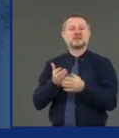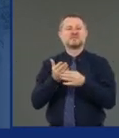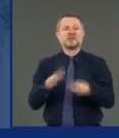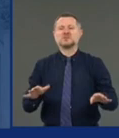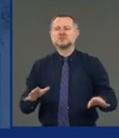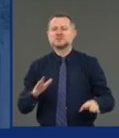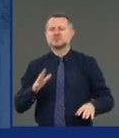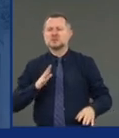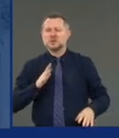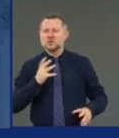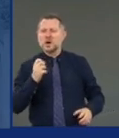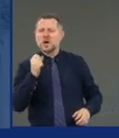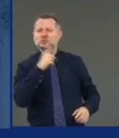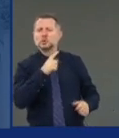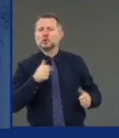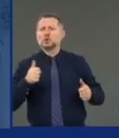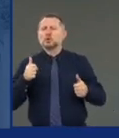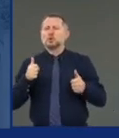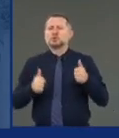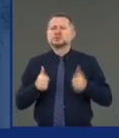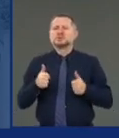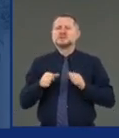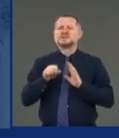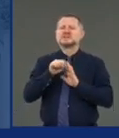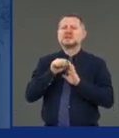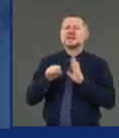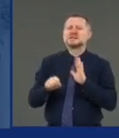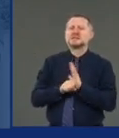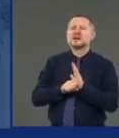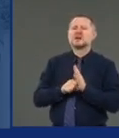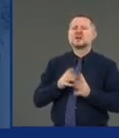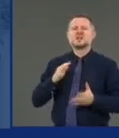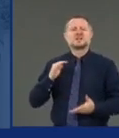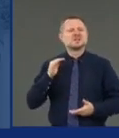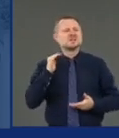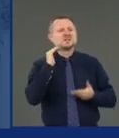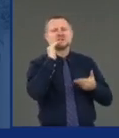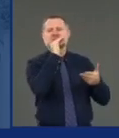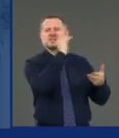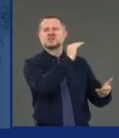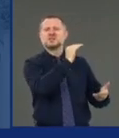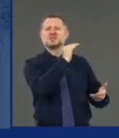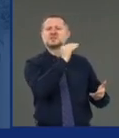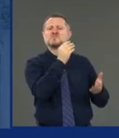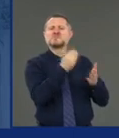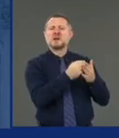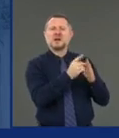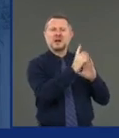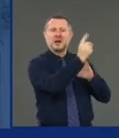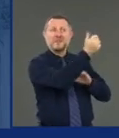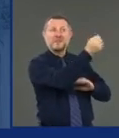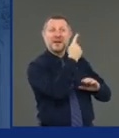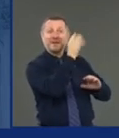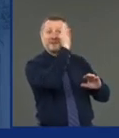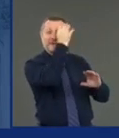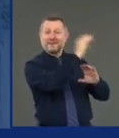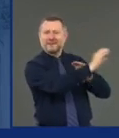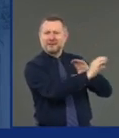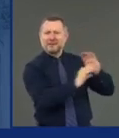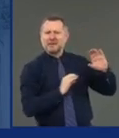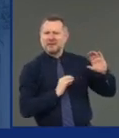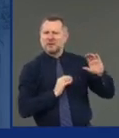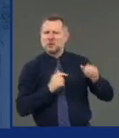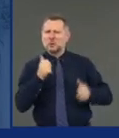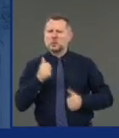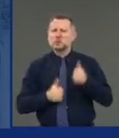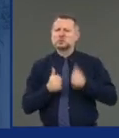give money and what states take money, right? There is